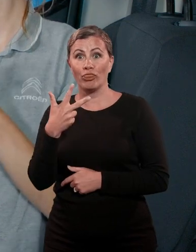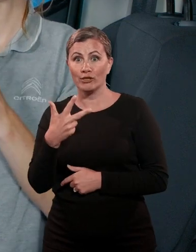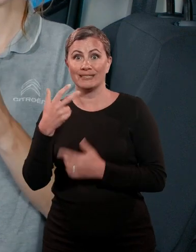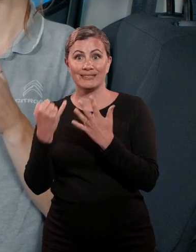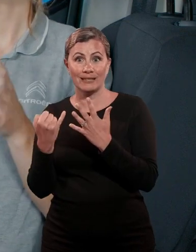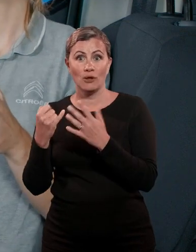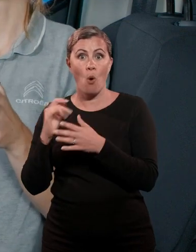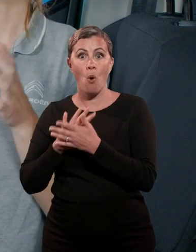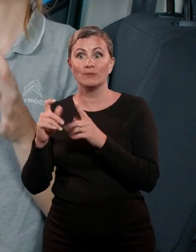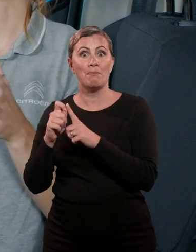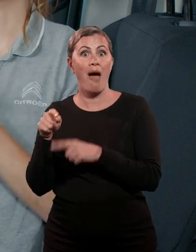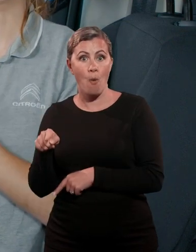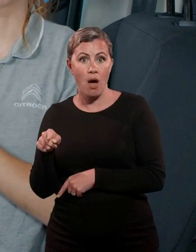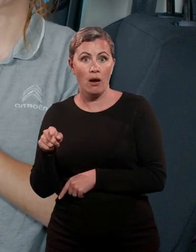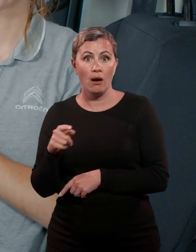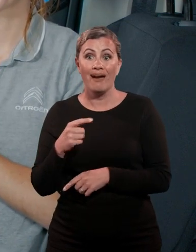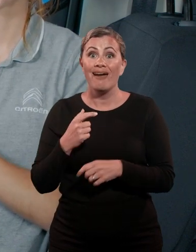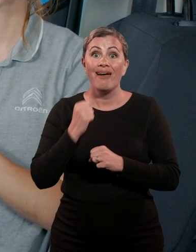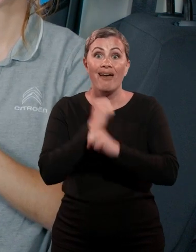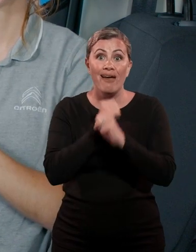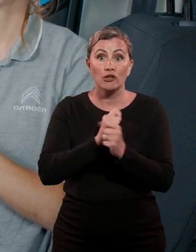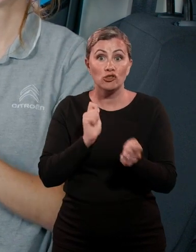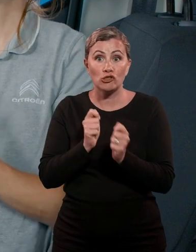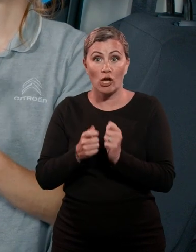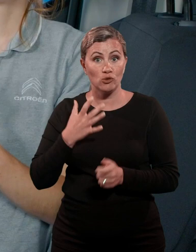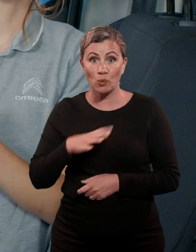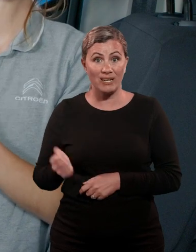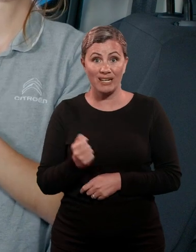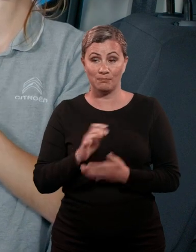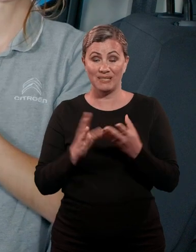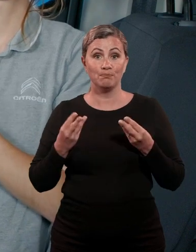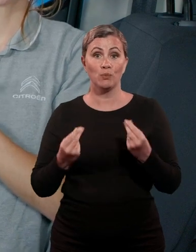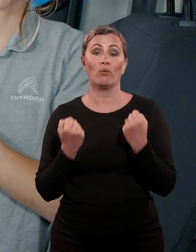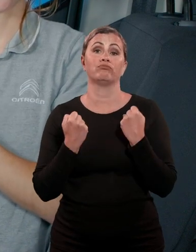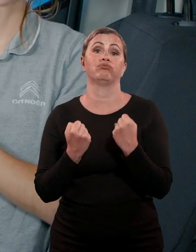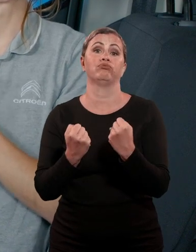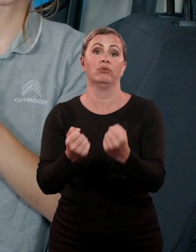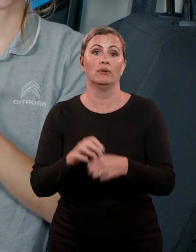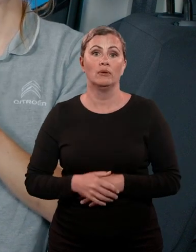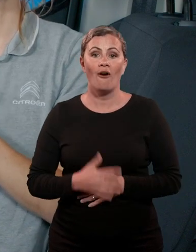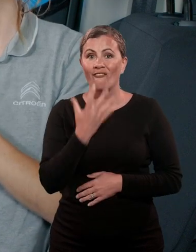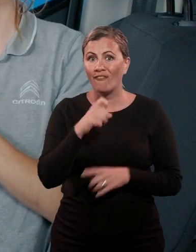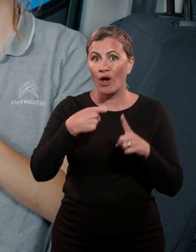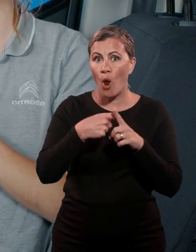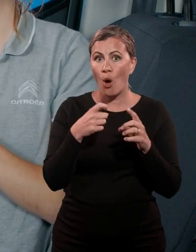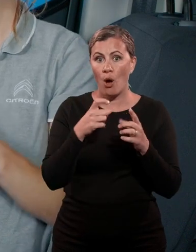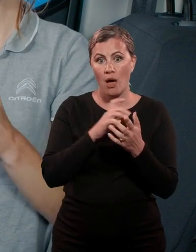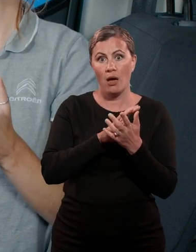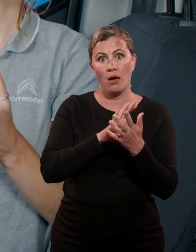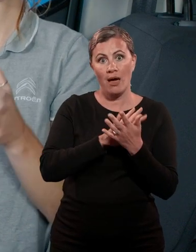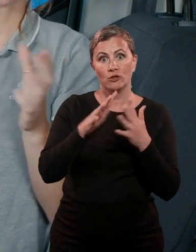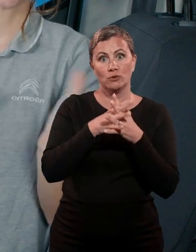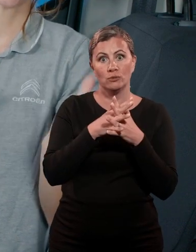means a perfectly smooth delivery of that power. The 50kWh rechargeable lithium-ion battery